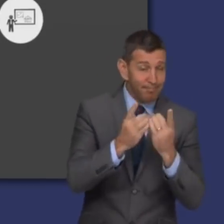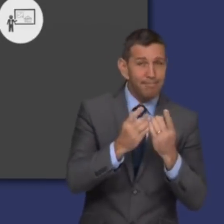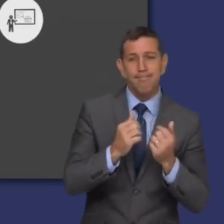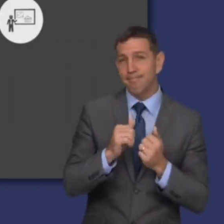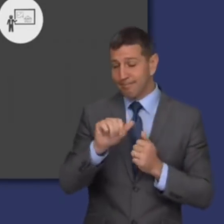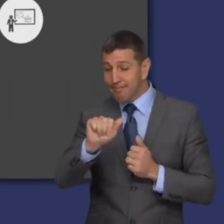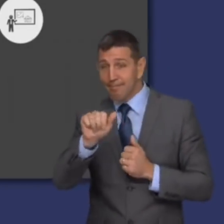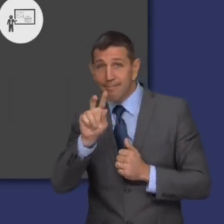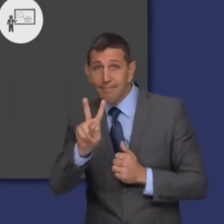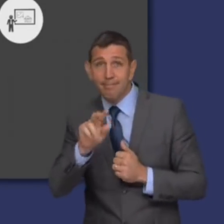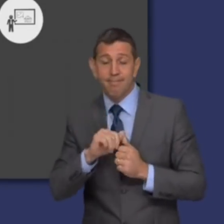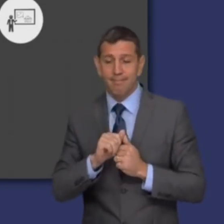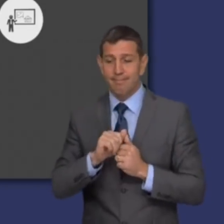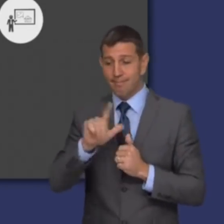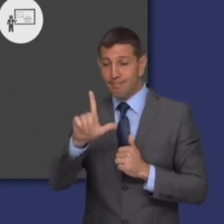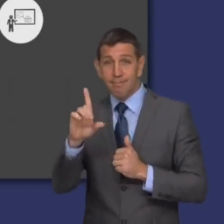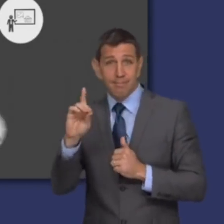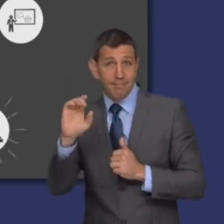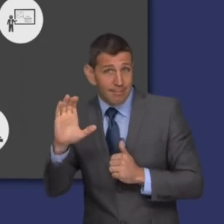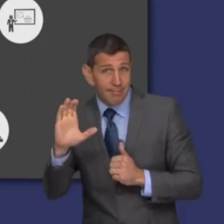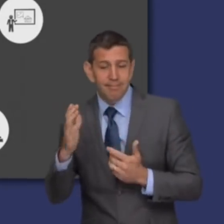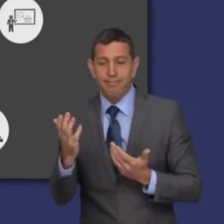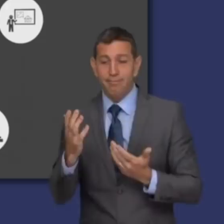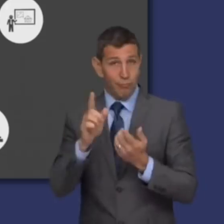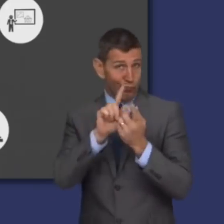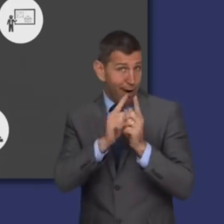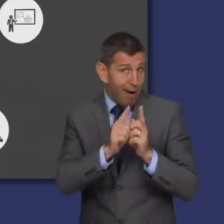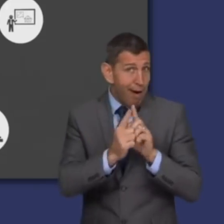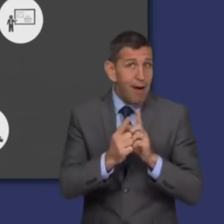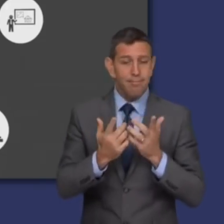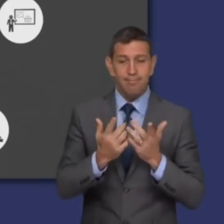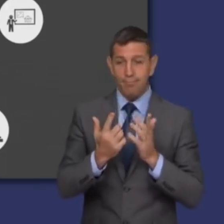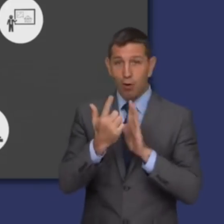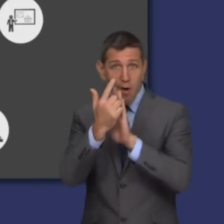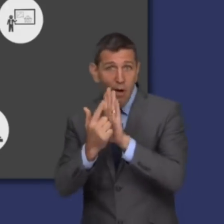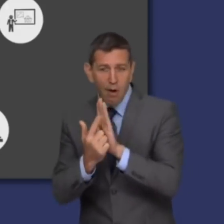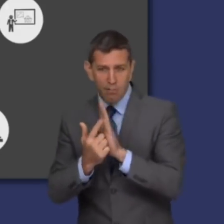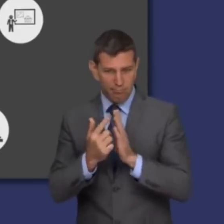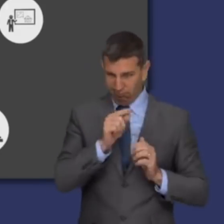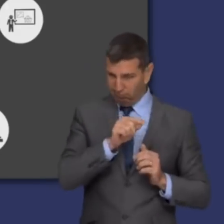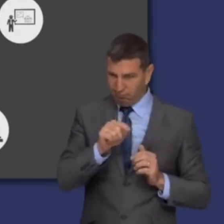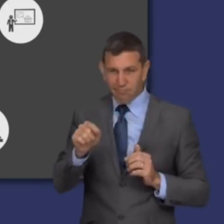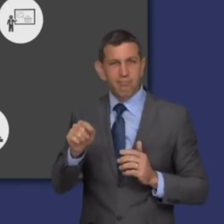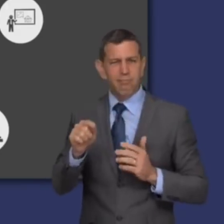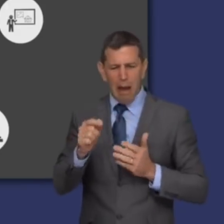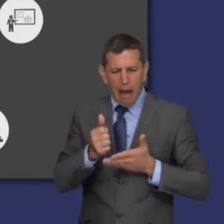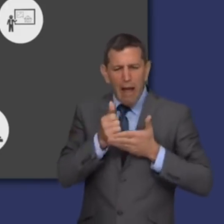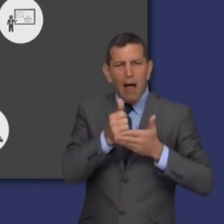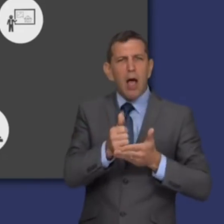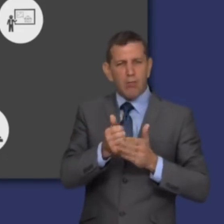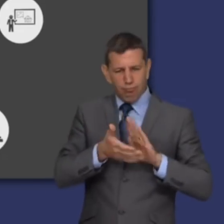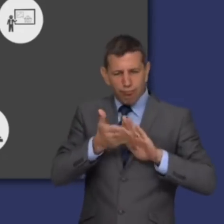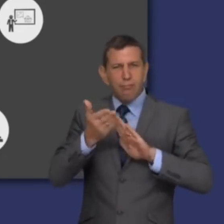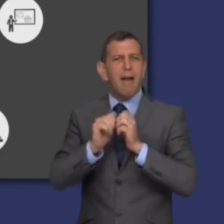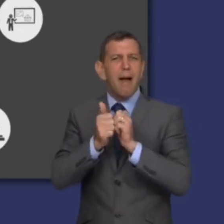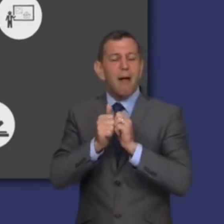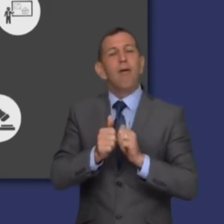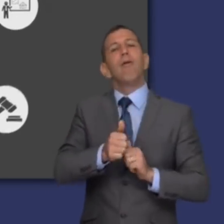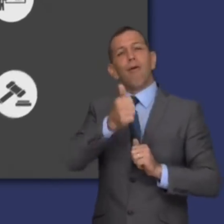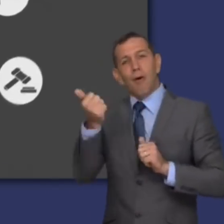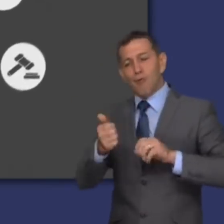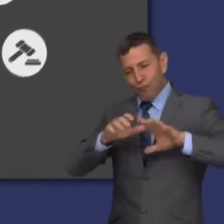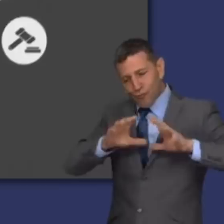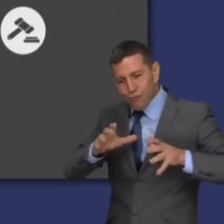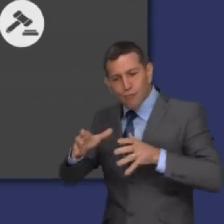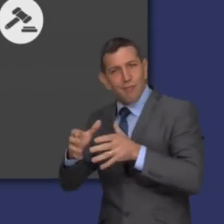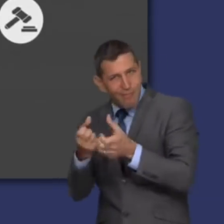local design and construction, translation, and legal to mention a few. In turn, none of these could function without